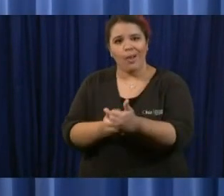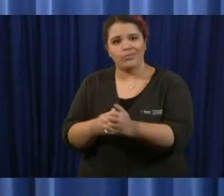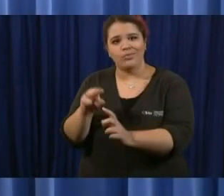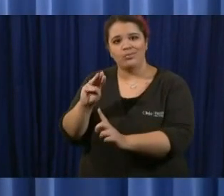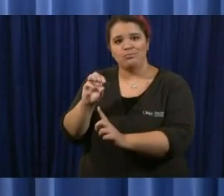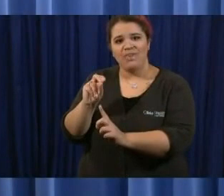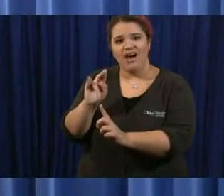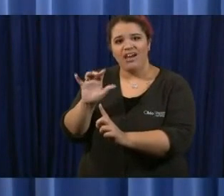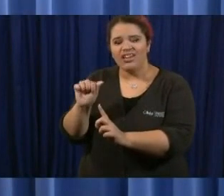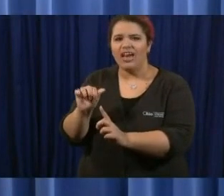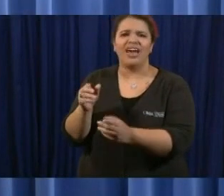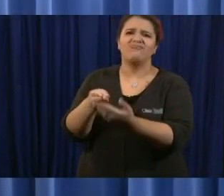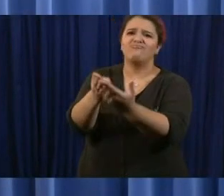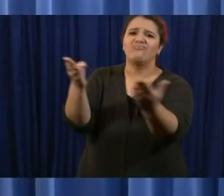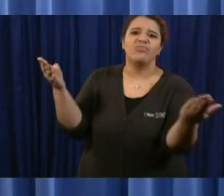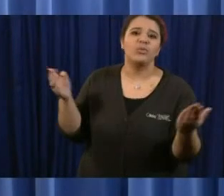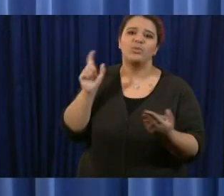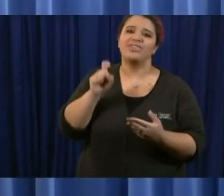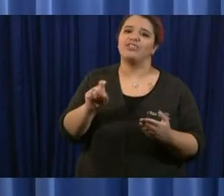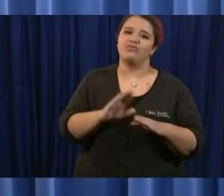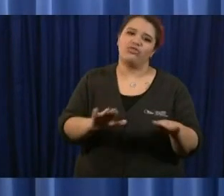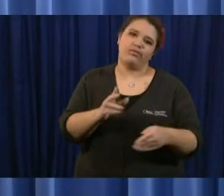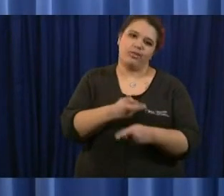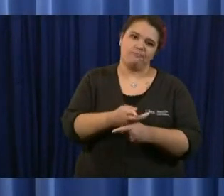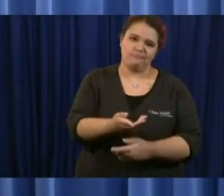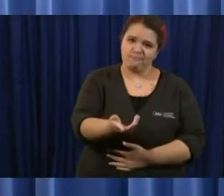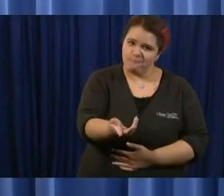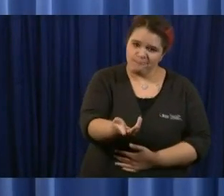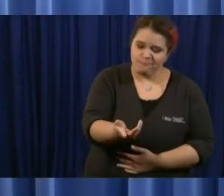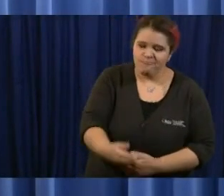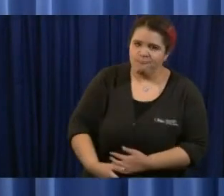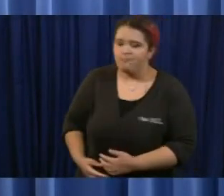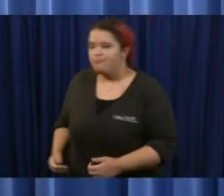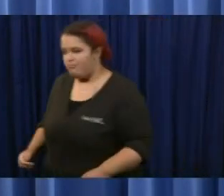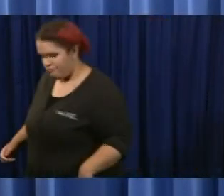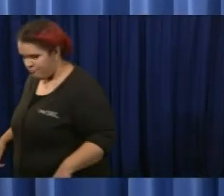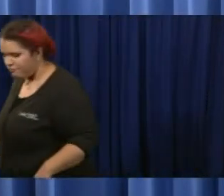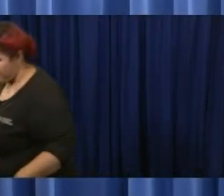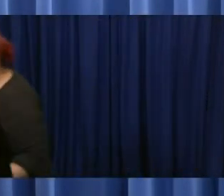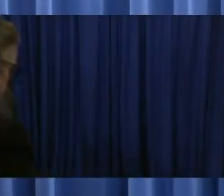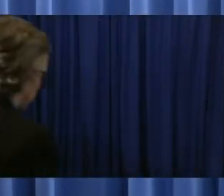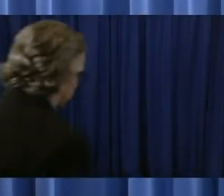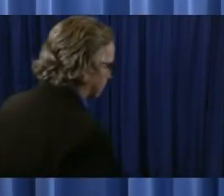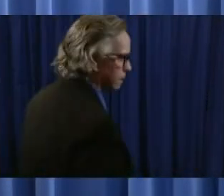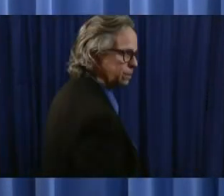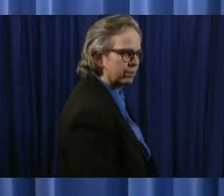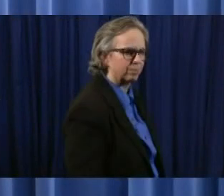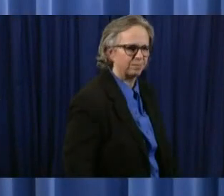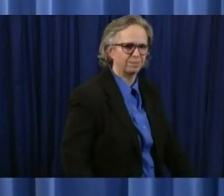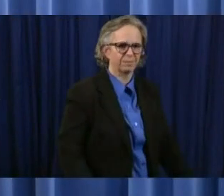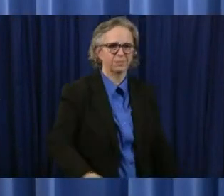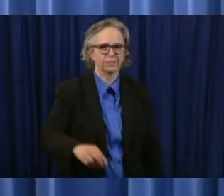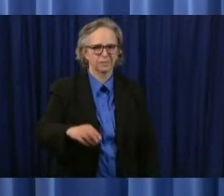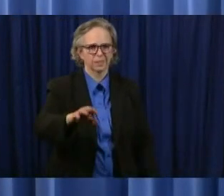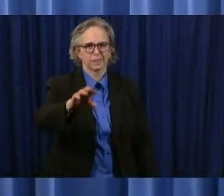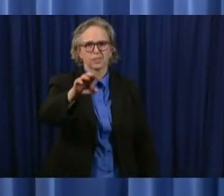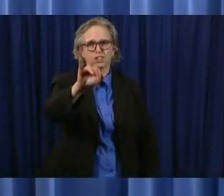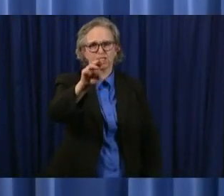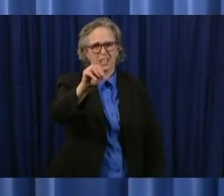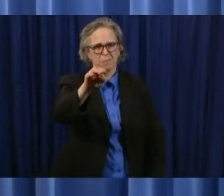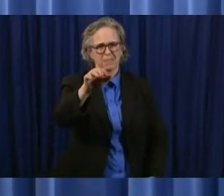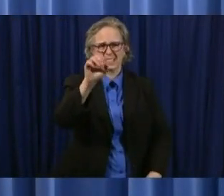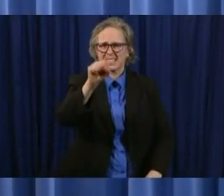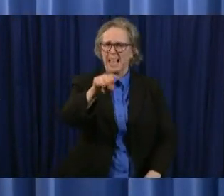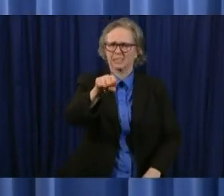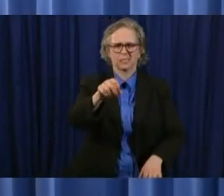well jim it certainly is is is a big question we fully understand